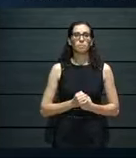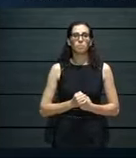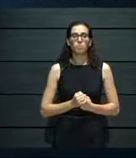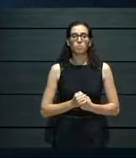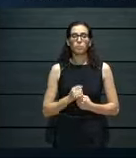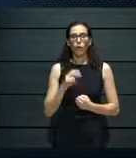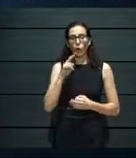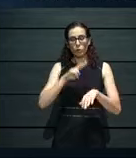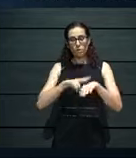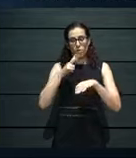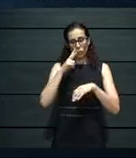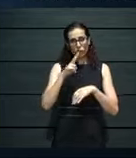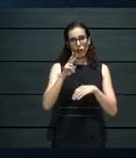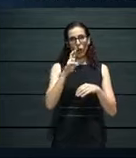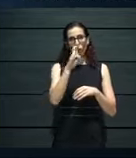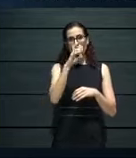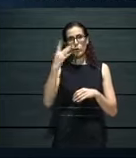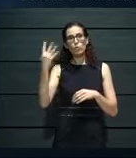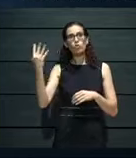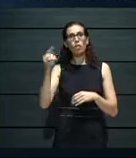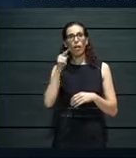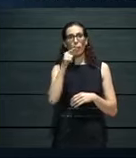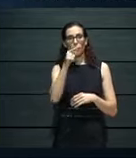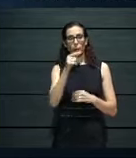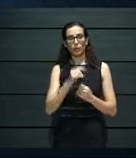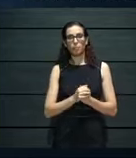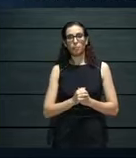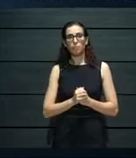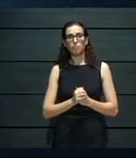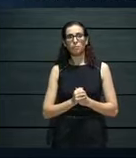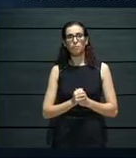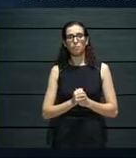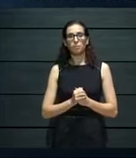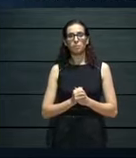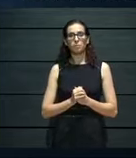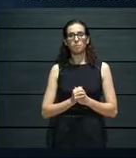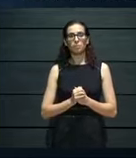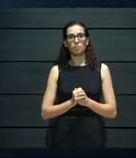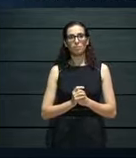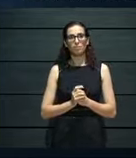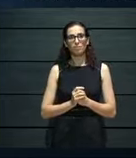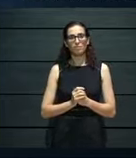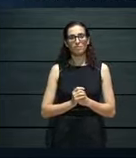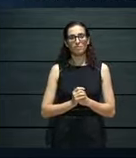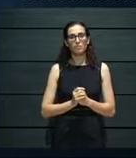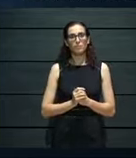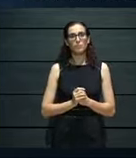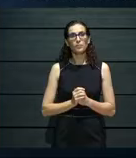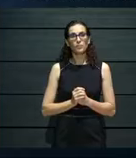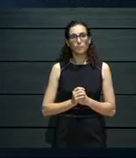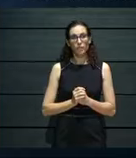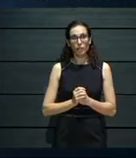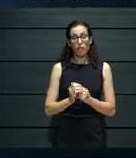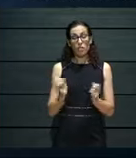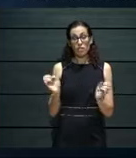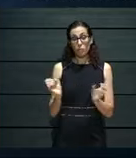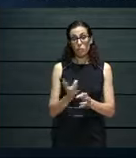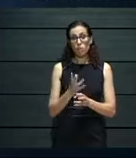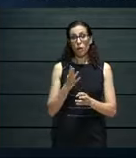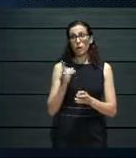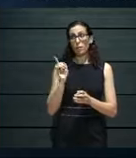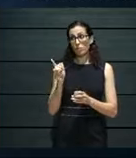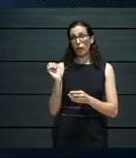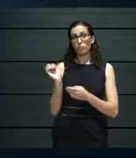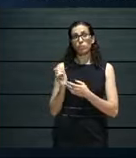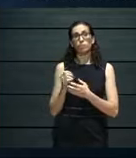And we were quite pleased with this, particularly with the organic reach, as